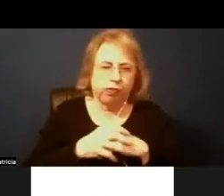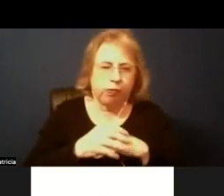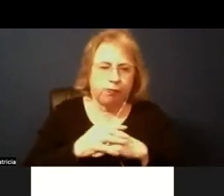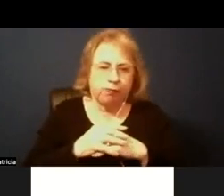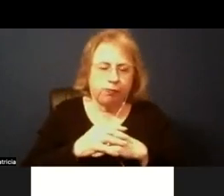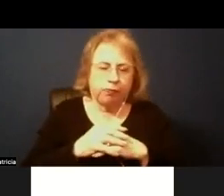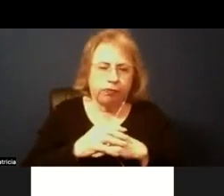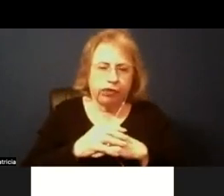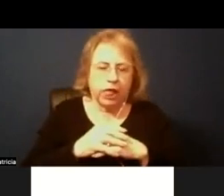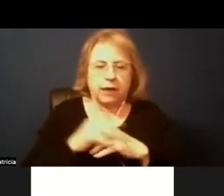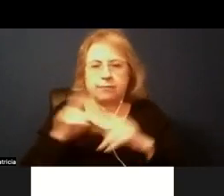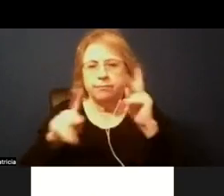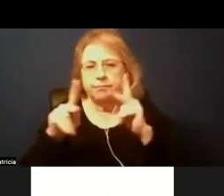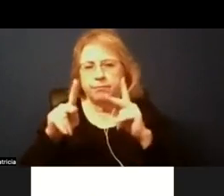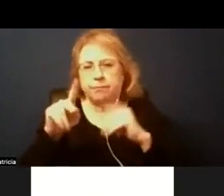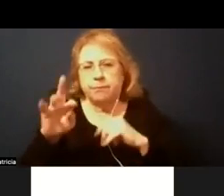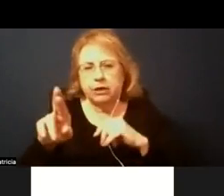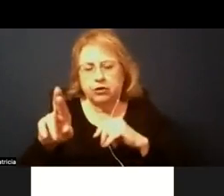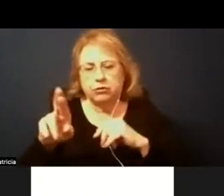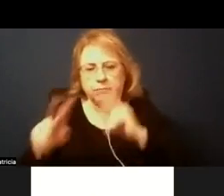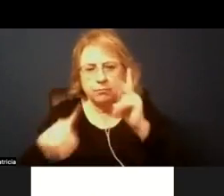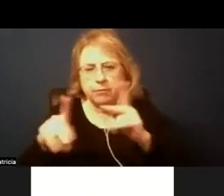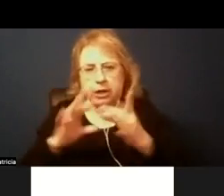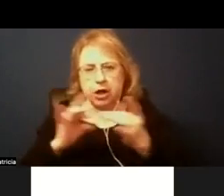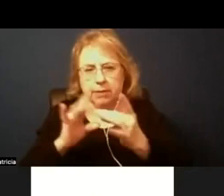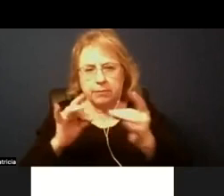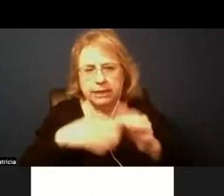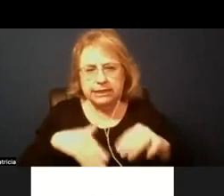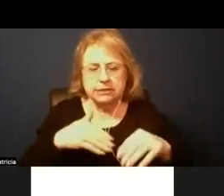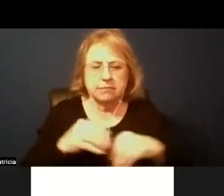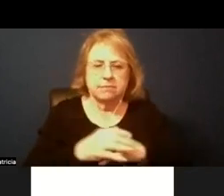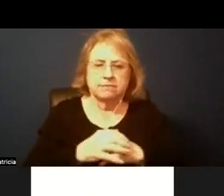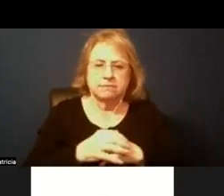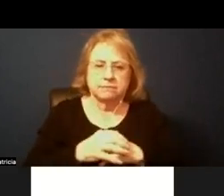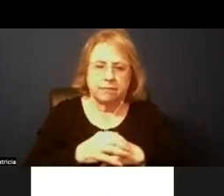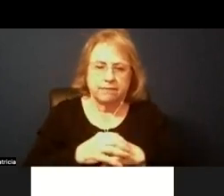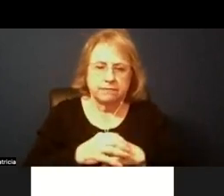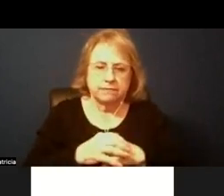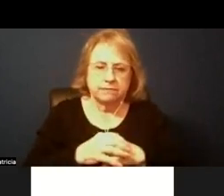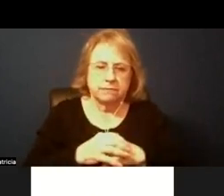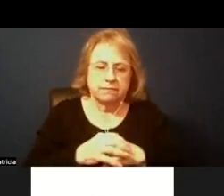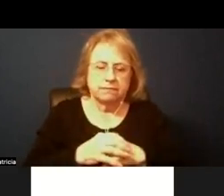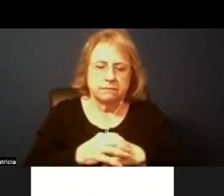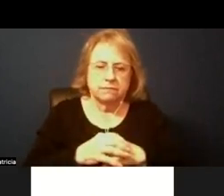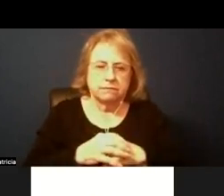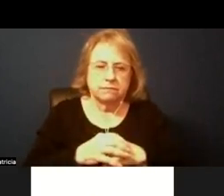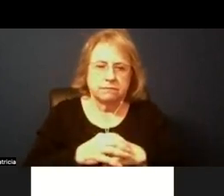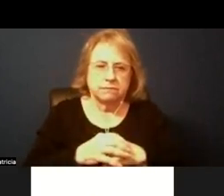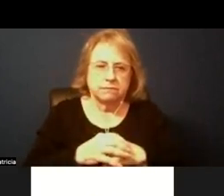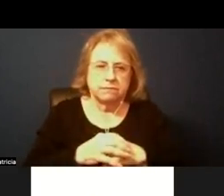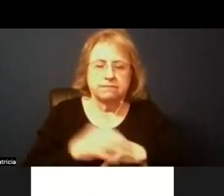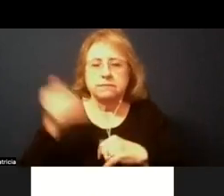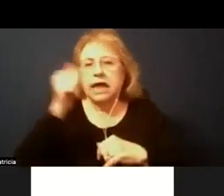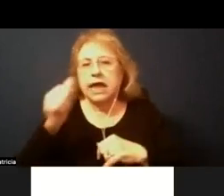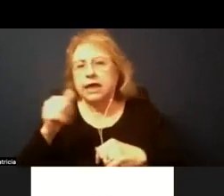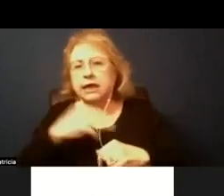any peter can we go to public comment please are there any members of